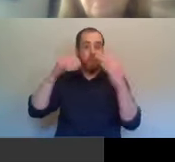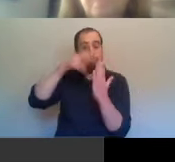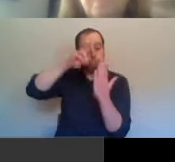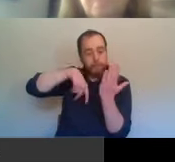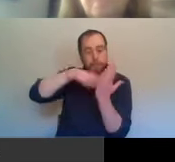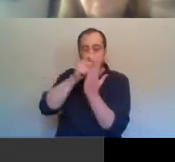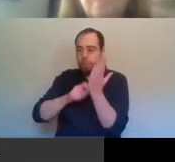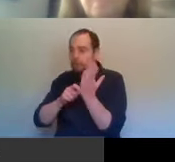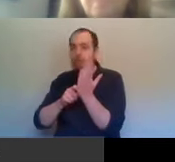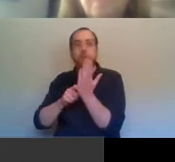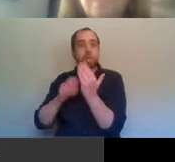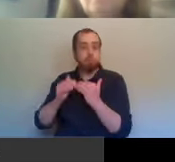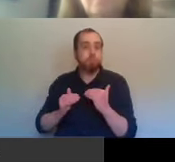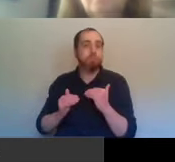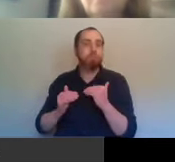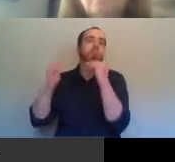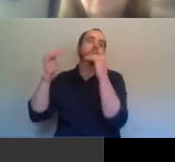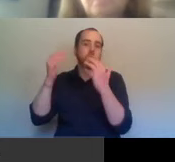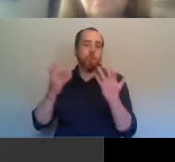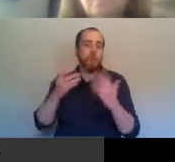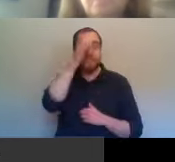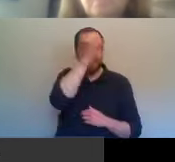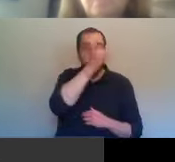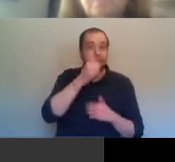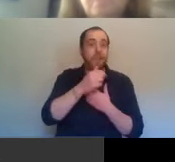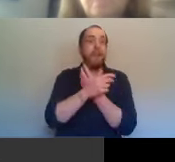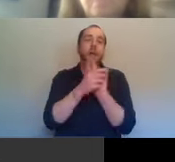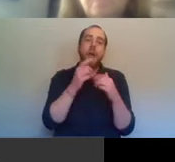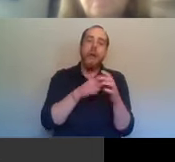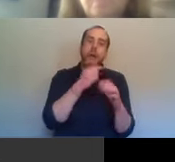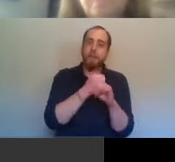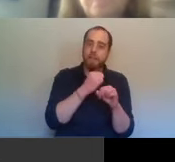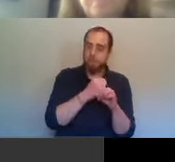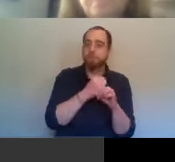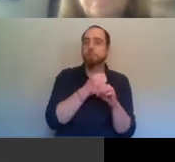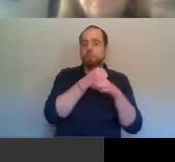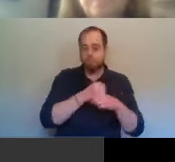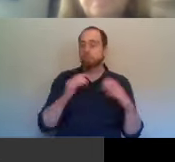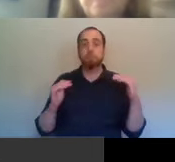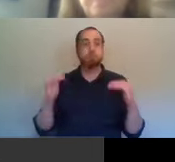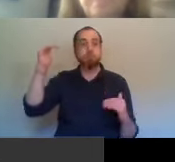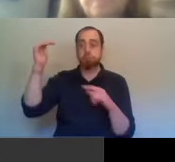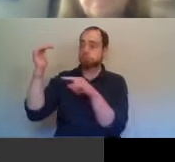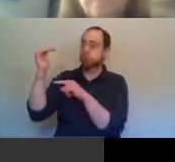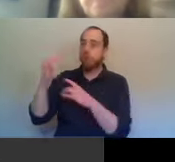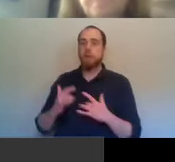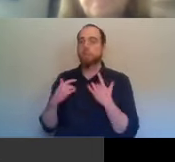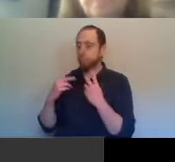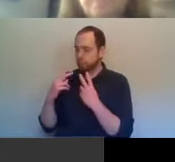Catholics, but of Anglicans by miles. So they thought themselves as the brains, essentially, of